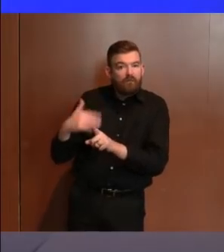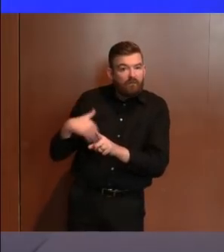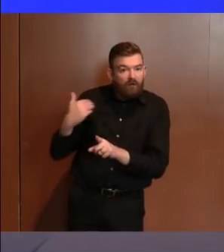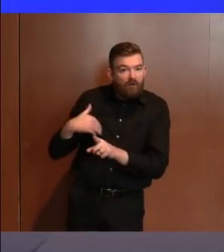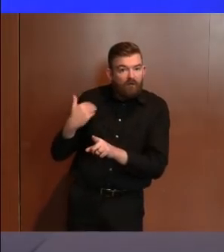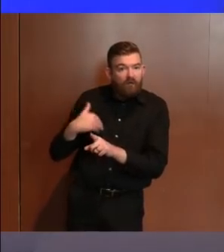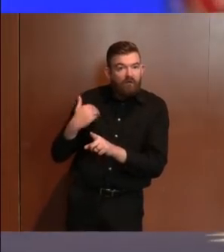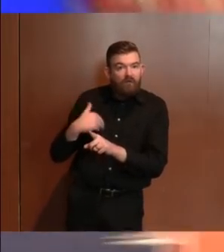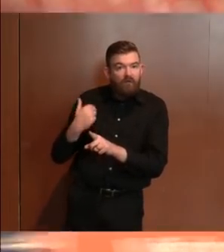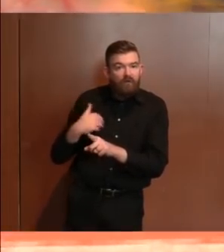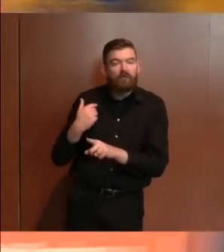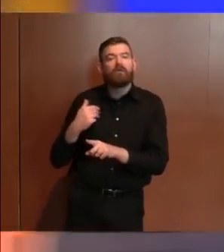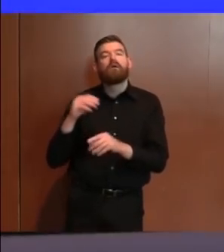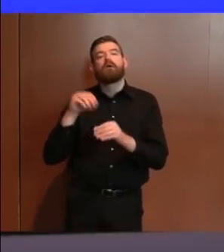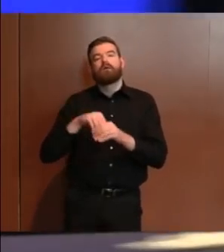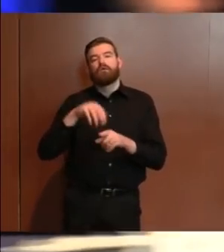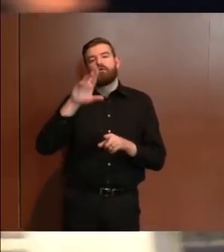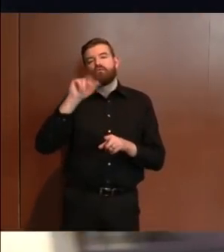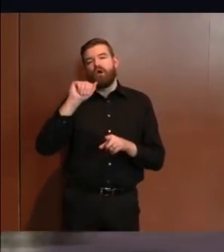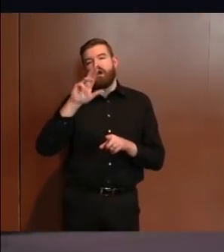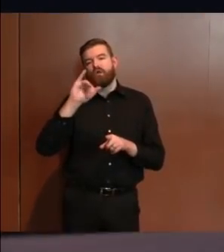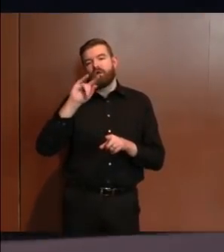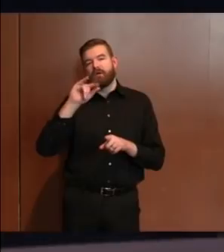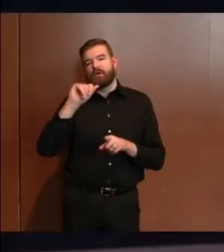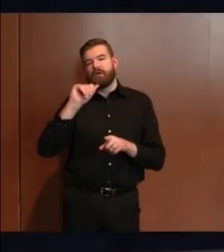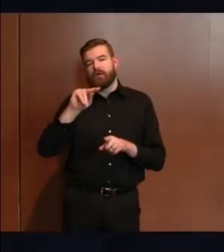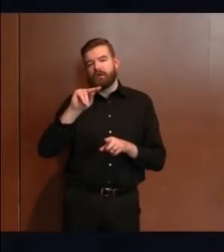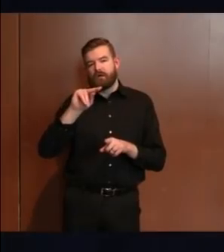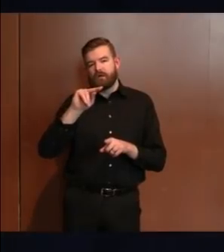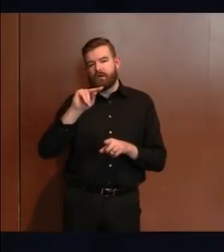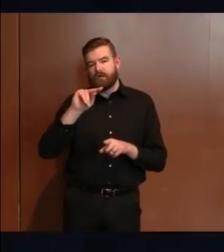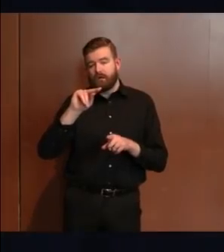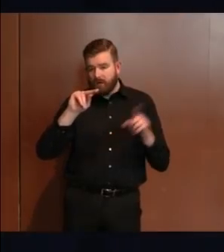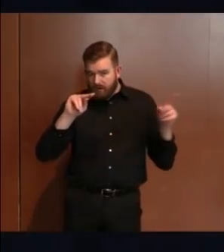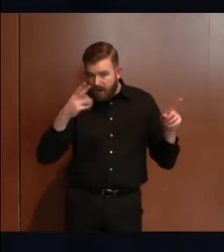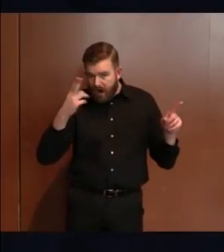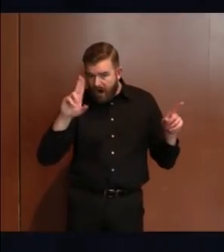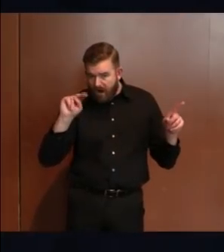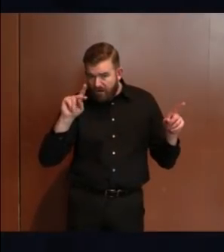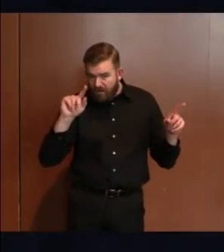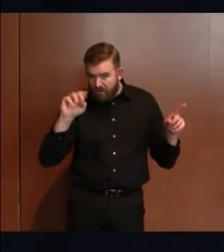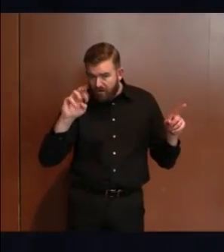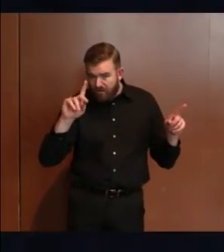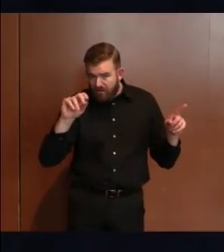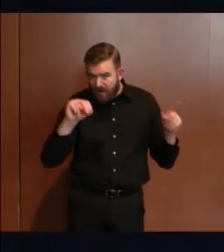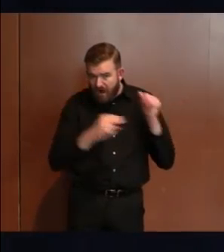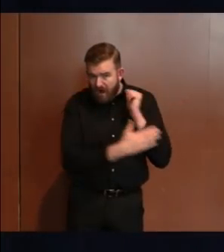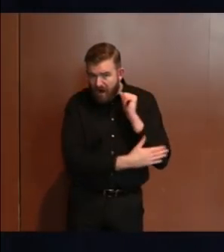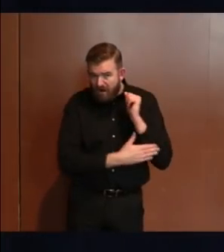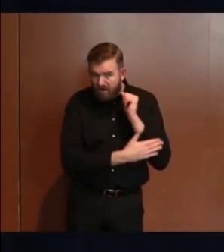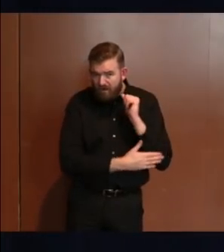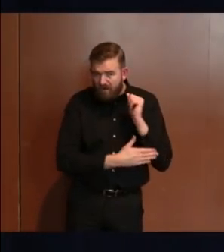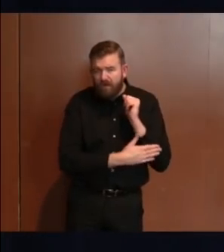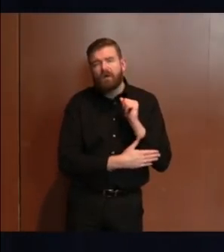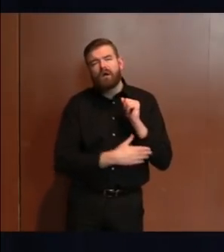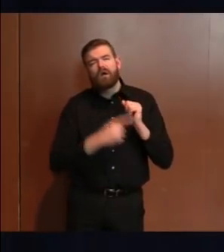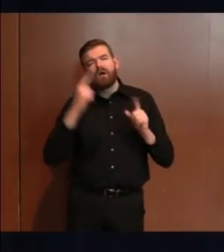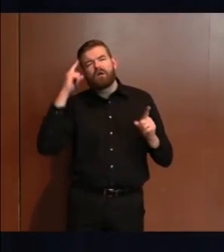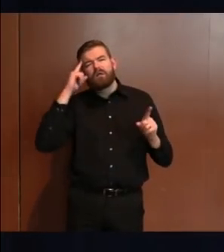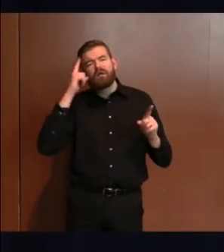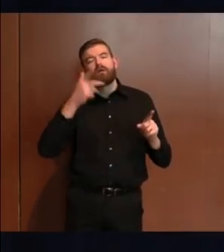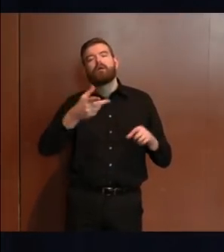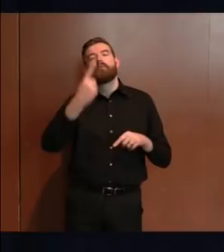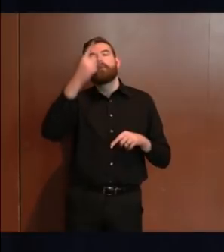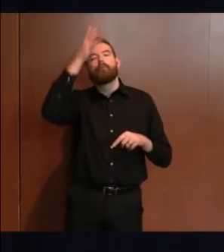Township. was a- County? In, yes. And it was just, again, a gentleman organizing a game